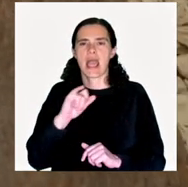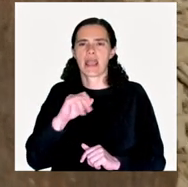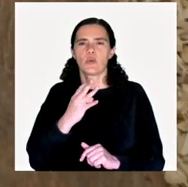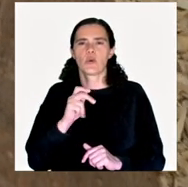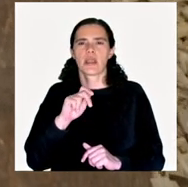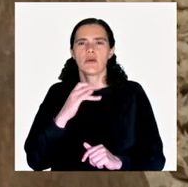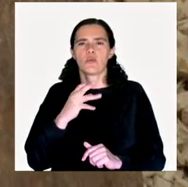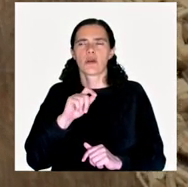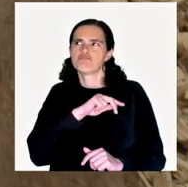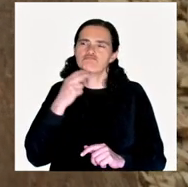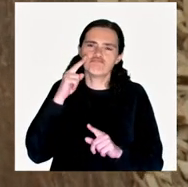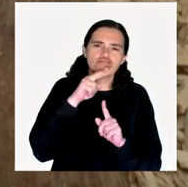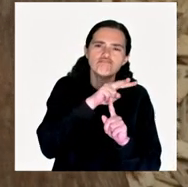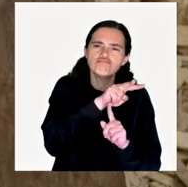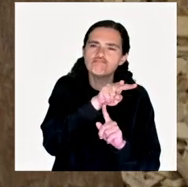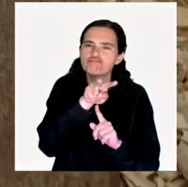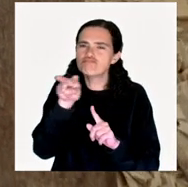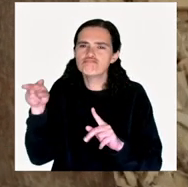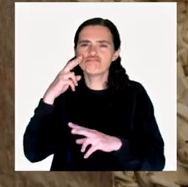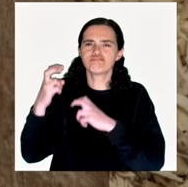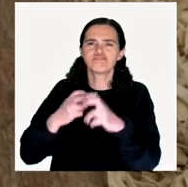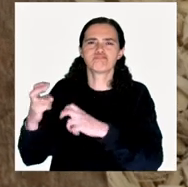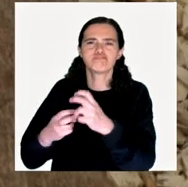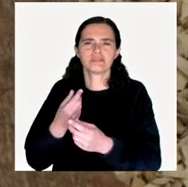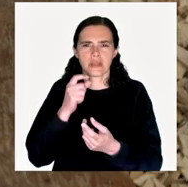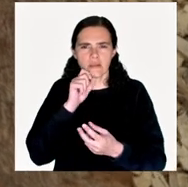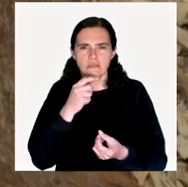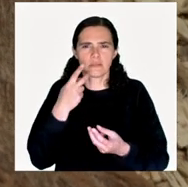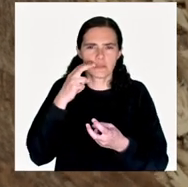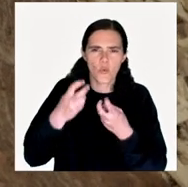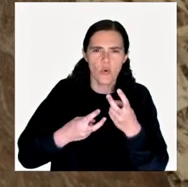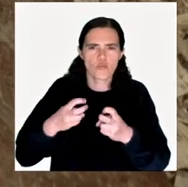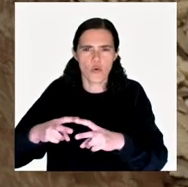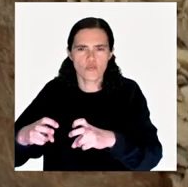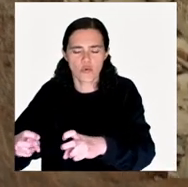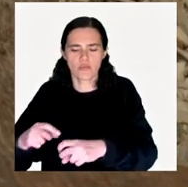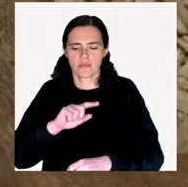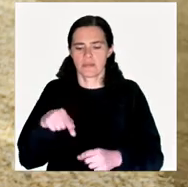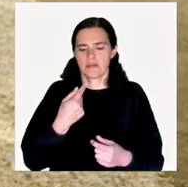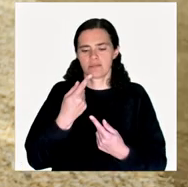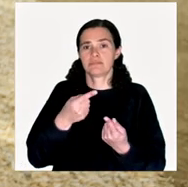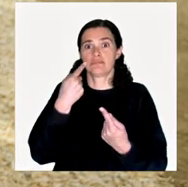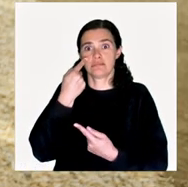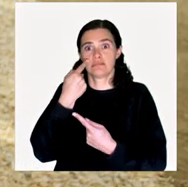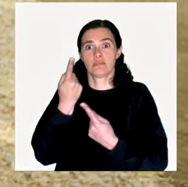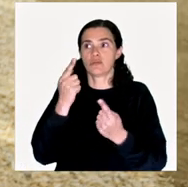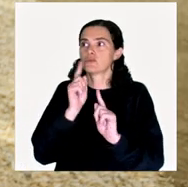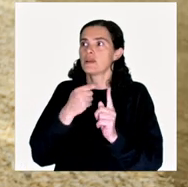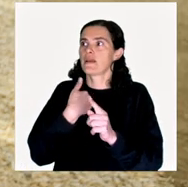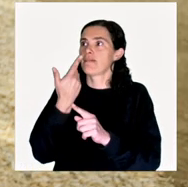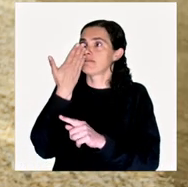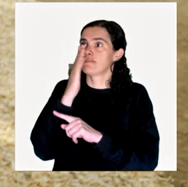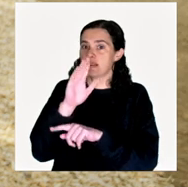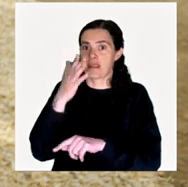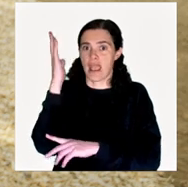Weiwei, you know, looking around, researching, exploring, was brought in front of